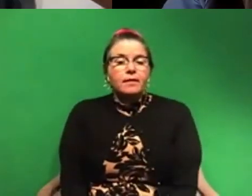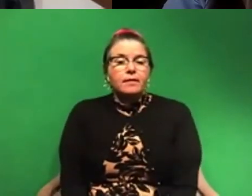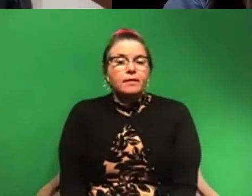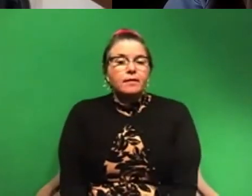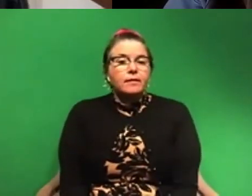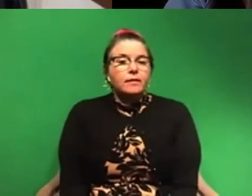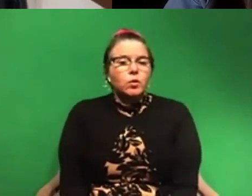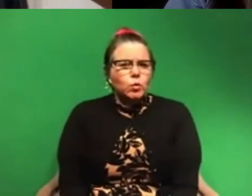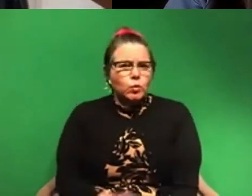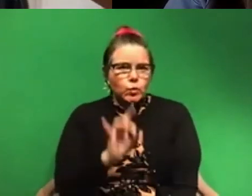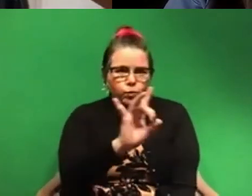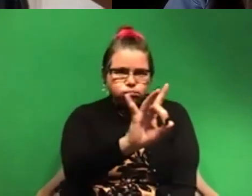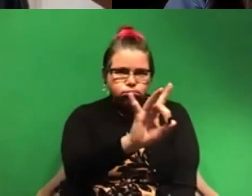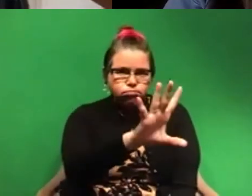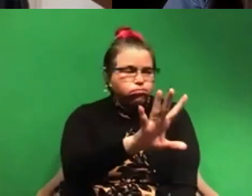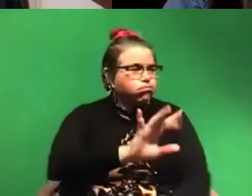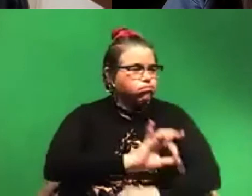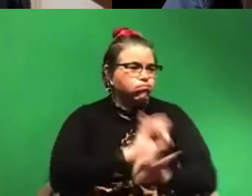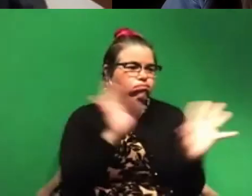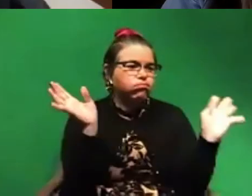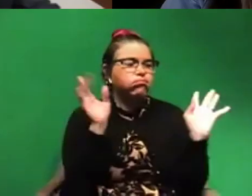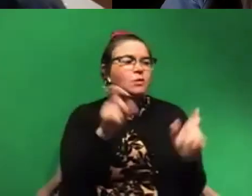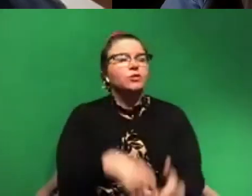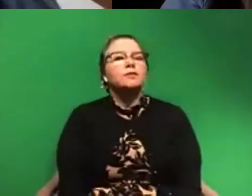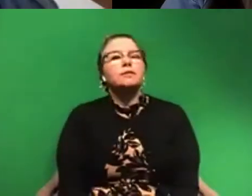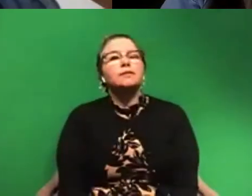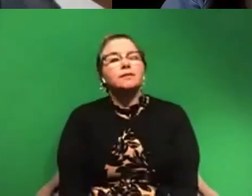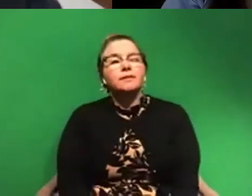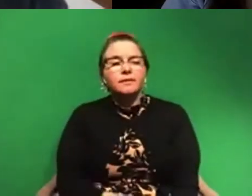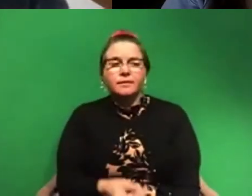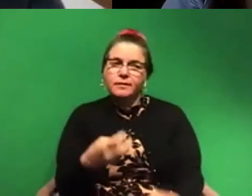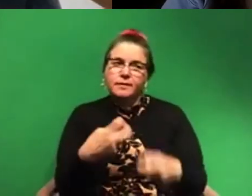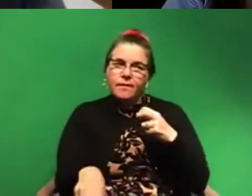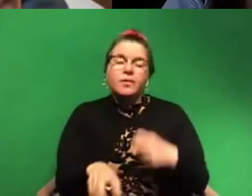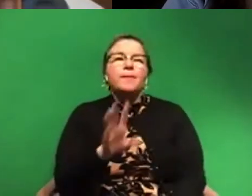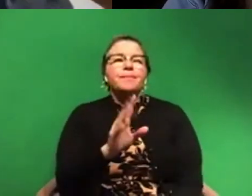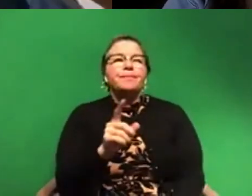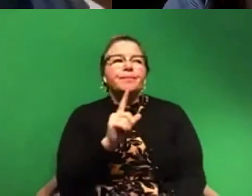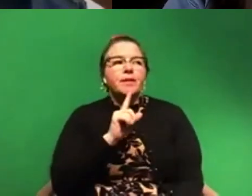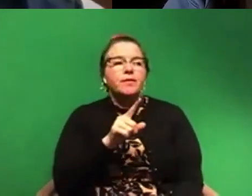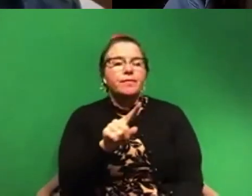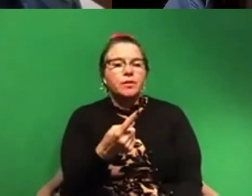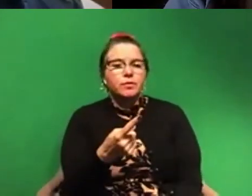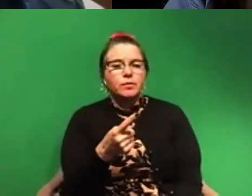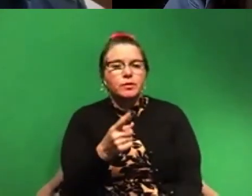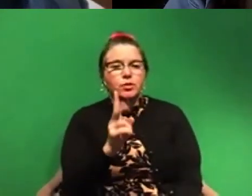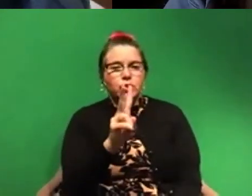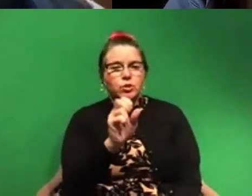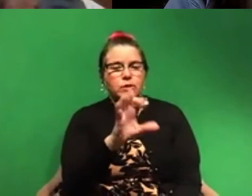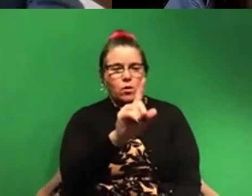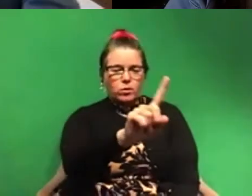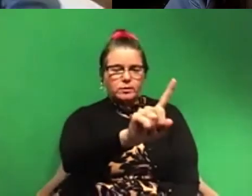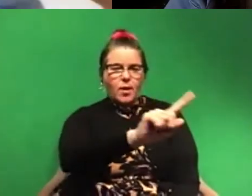Brutal, brutal questions. Okay. To answer the first one, I'm going to take two seconds. Give me just one second. I'll be right back.